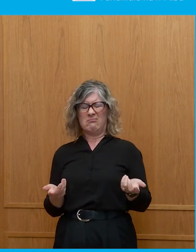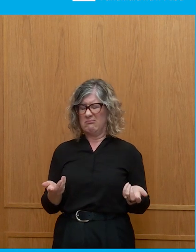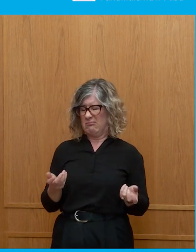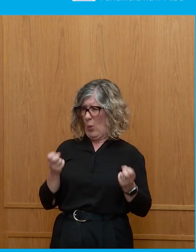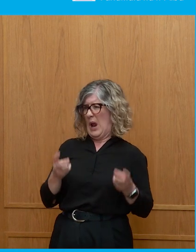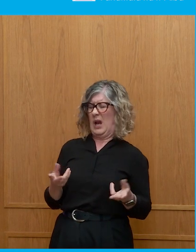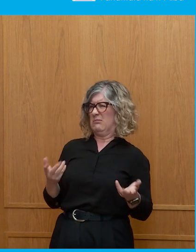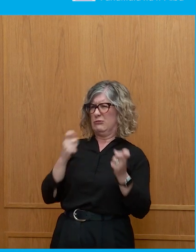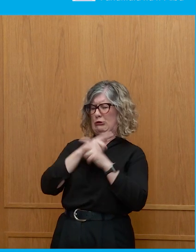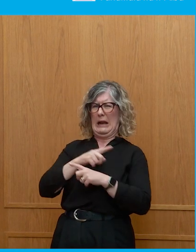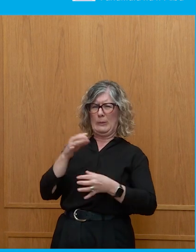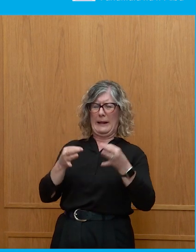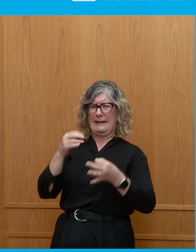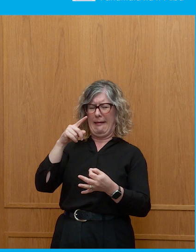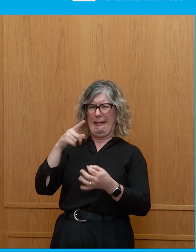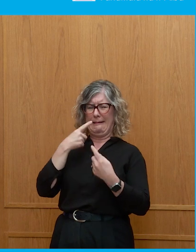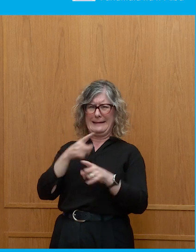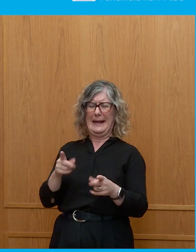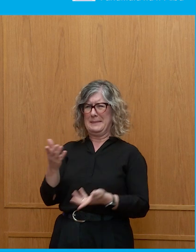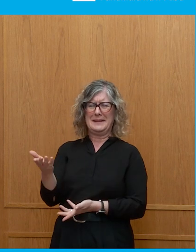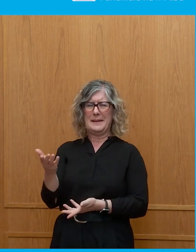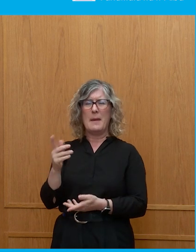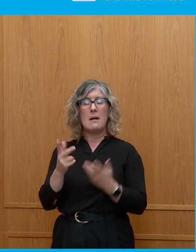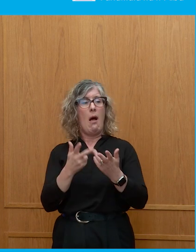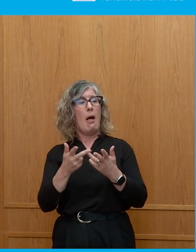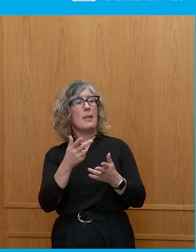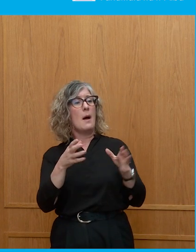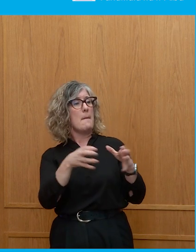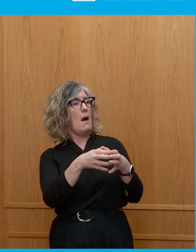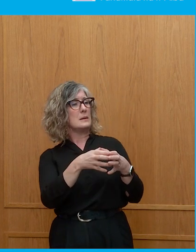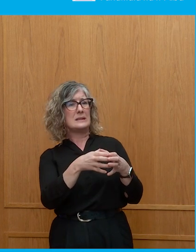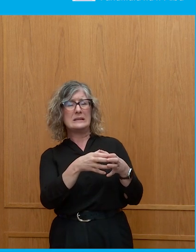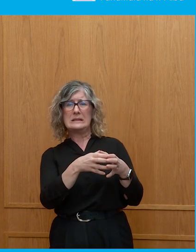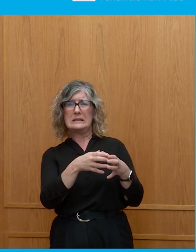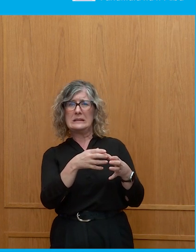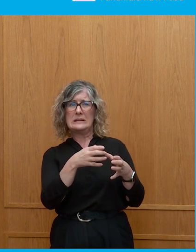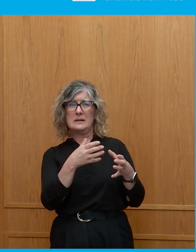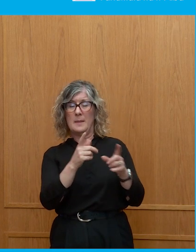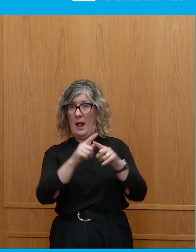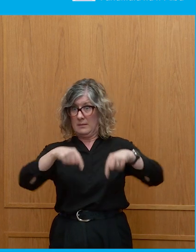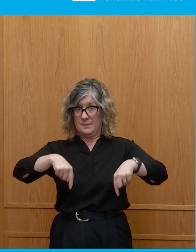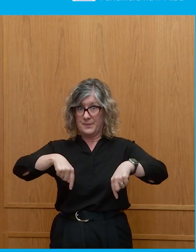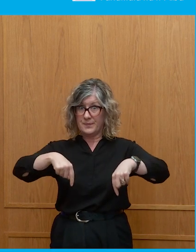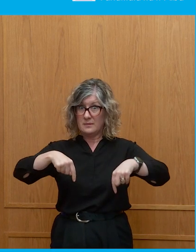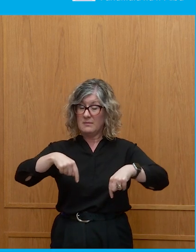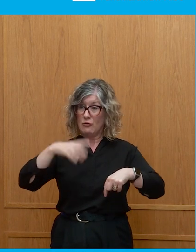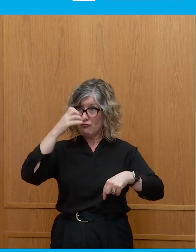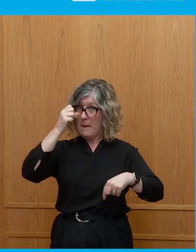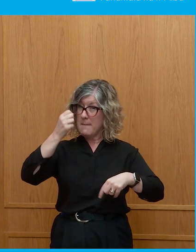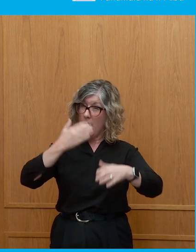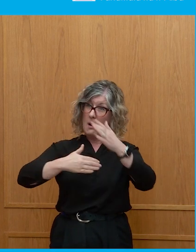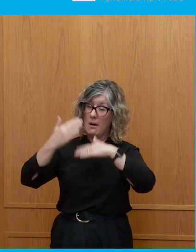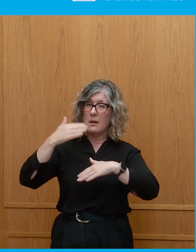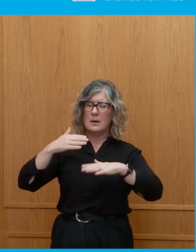then again, more political parties. Well, this parliament was set up. I remember the great